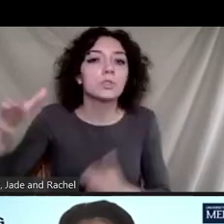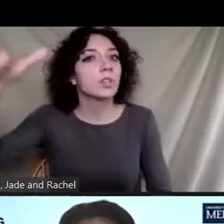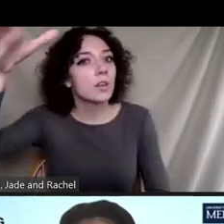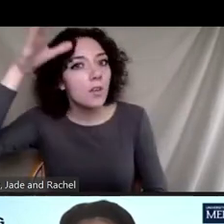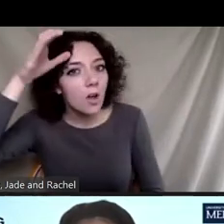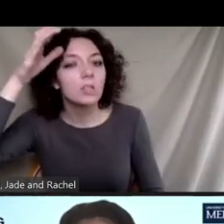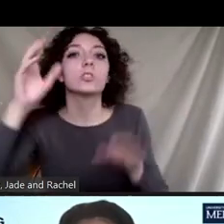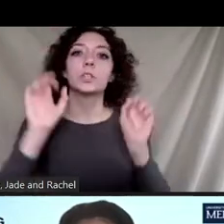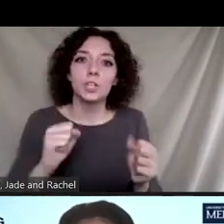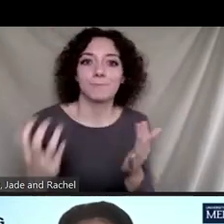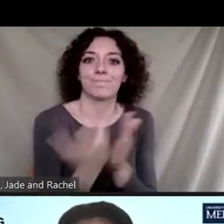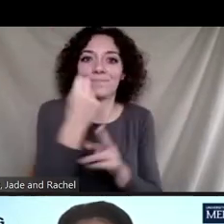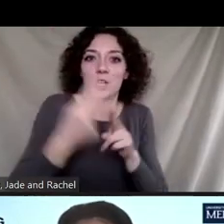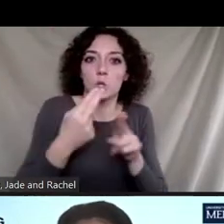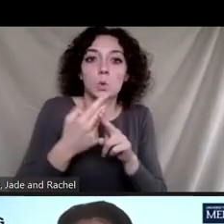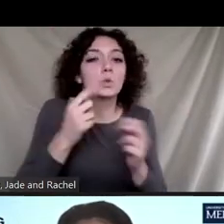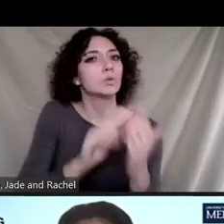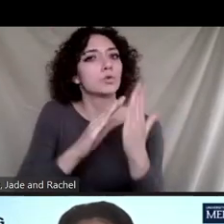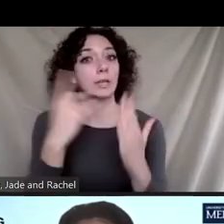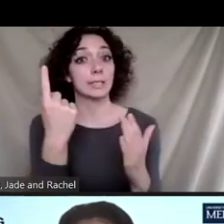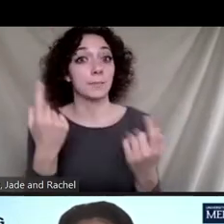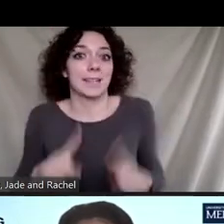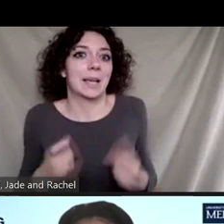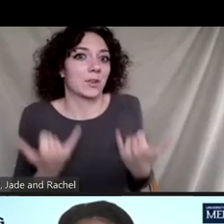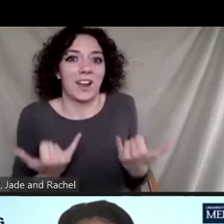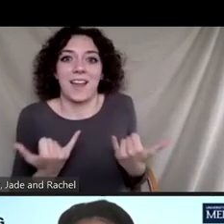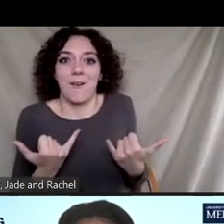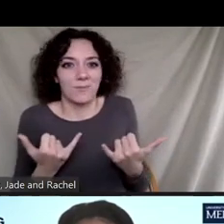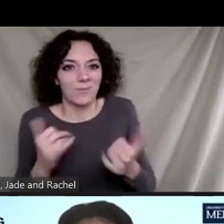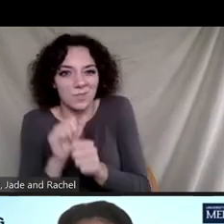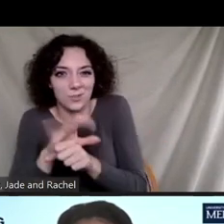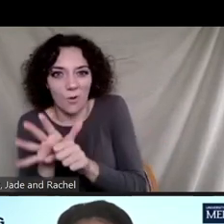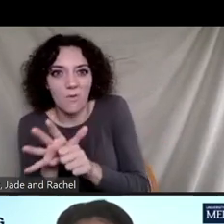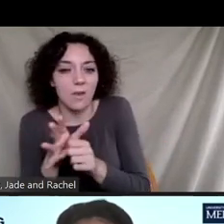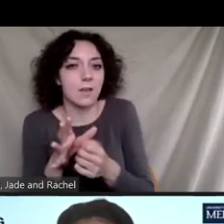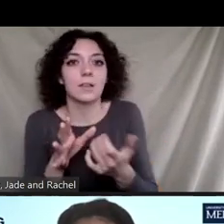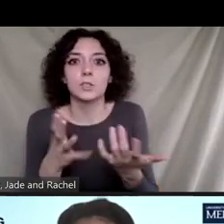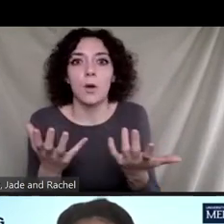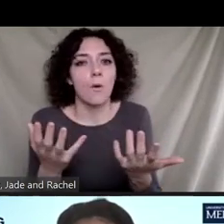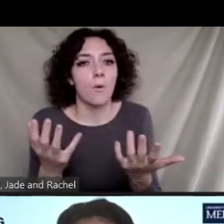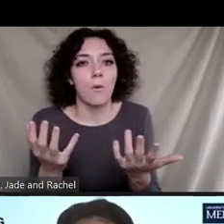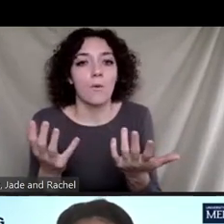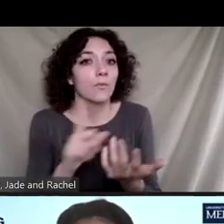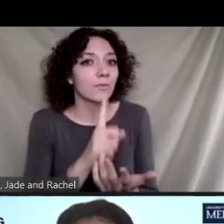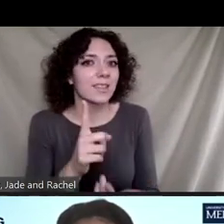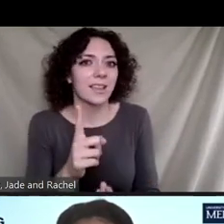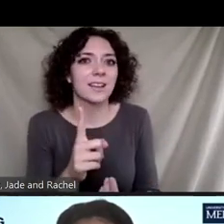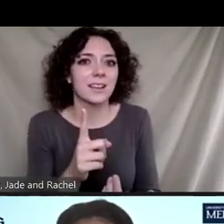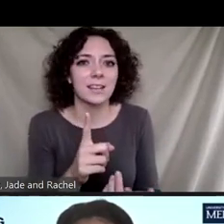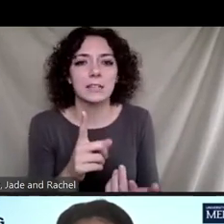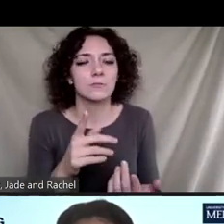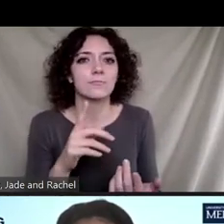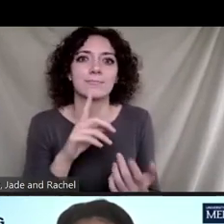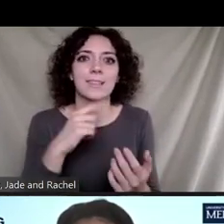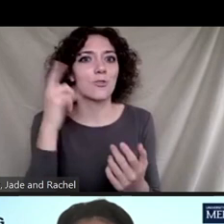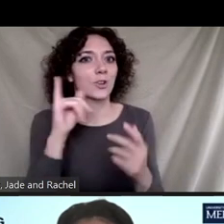knowledge that could be used to address something that's happening right now. so yeah, so there, are some blessings in